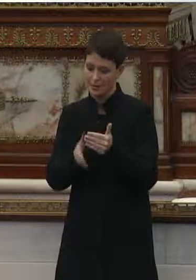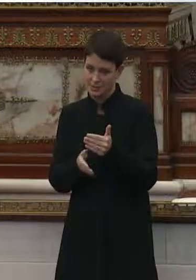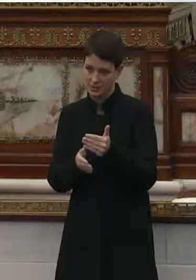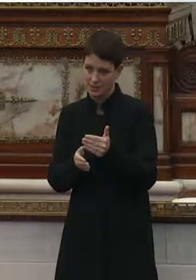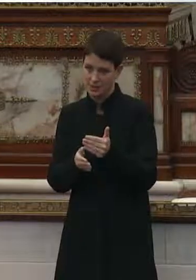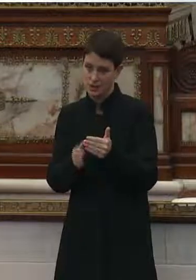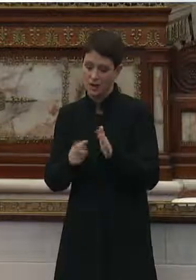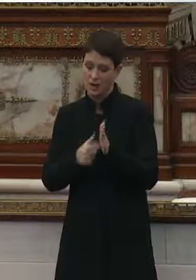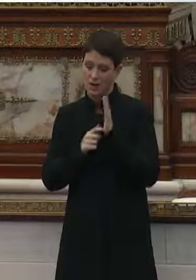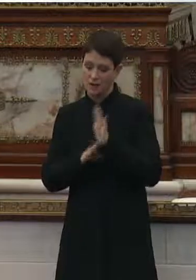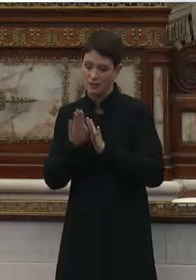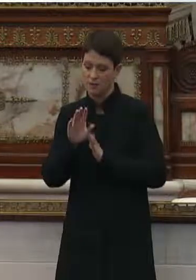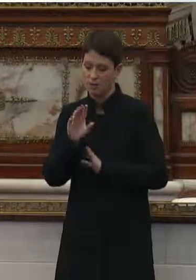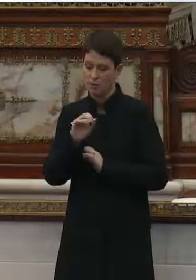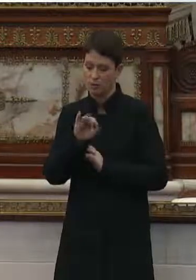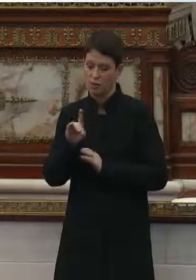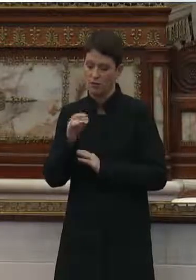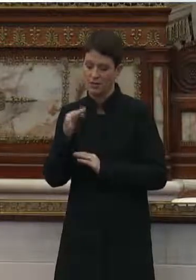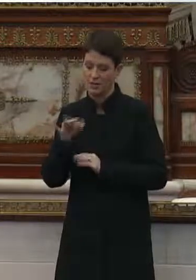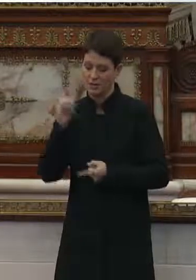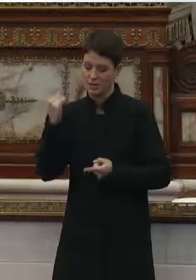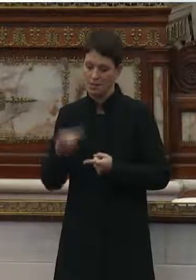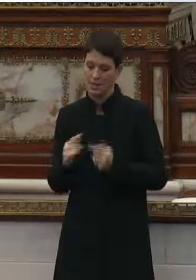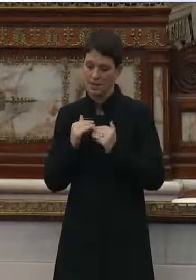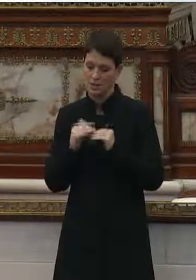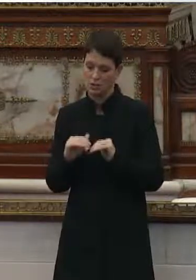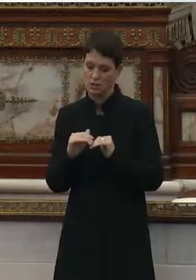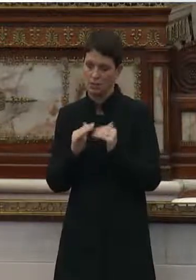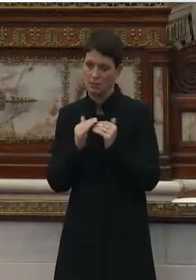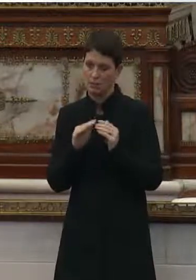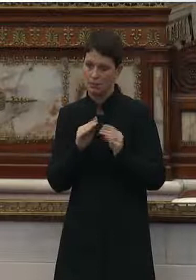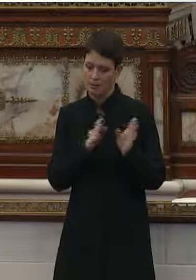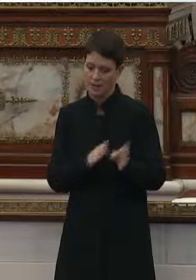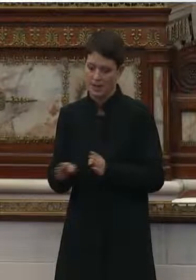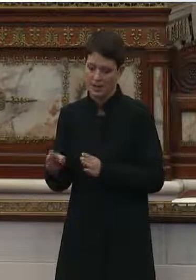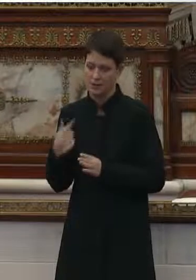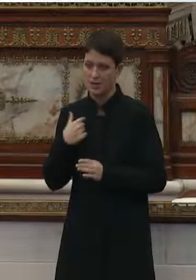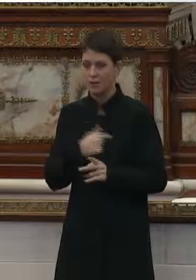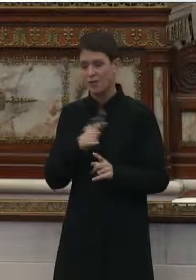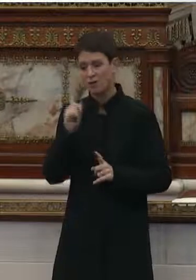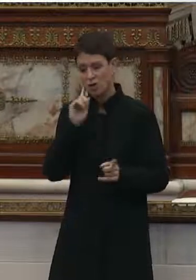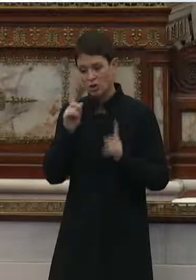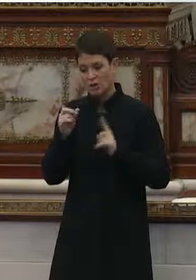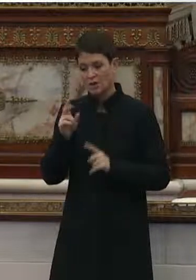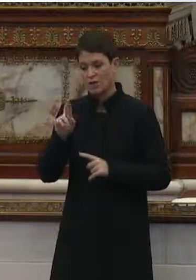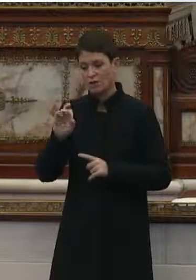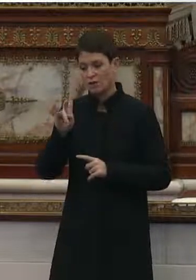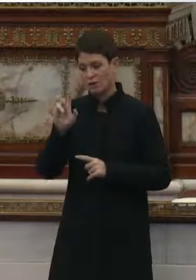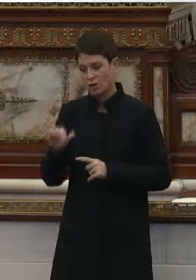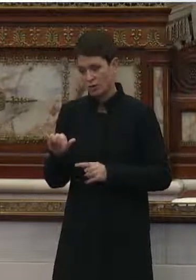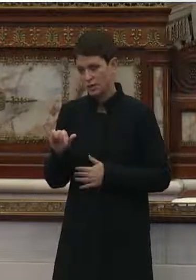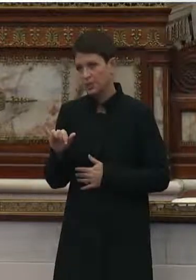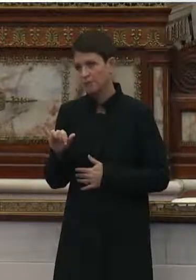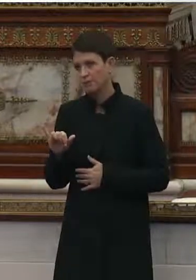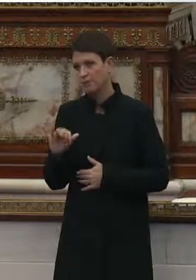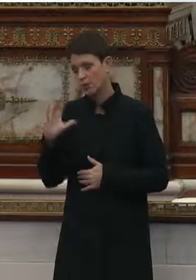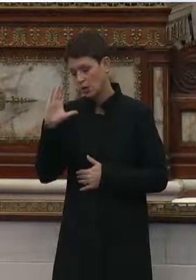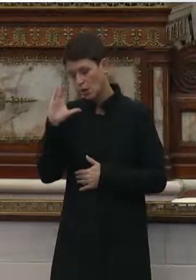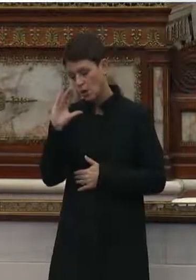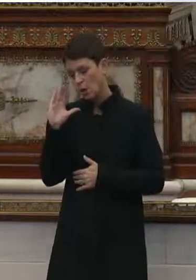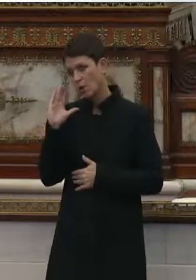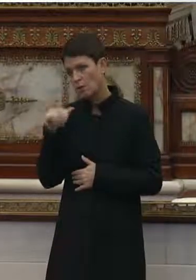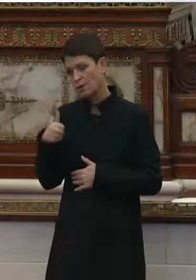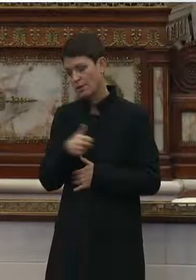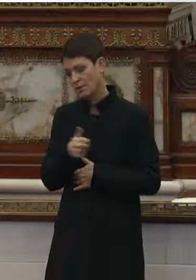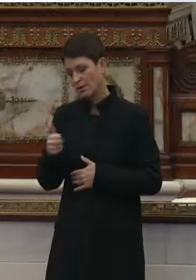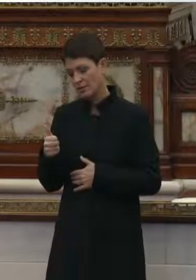develop COVID-19 mitigation plans. And we've heard Dr. Farley and hopefully they